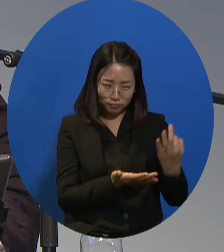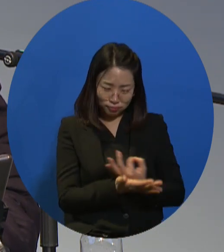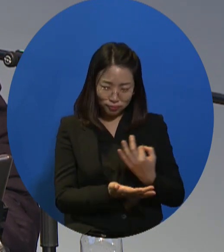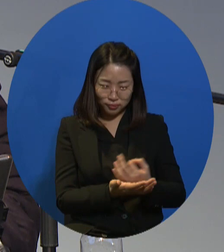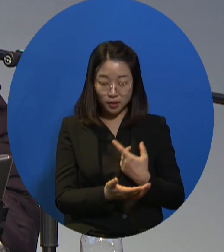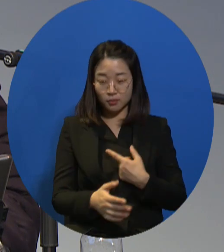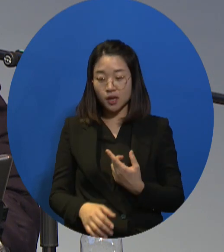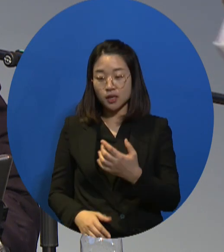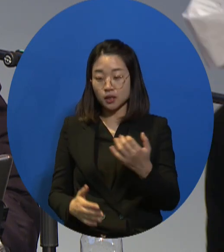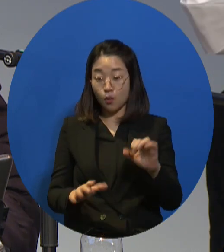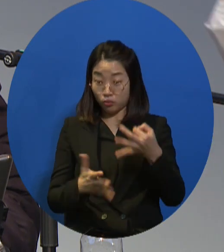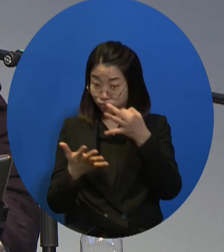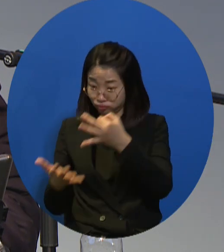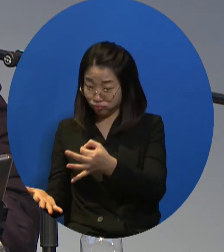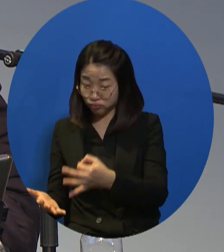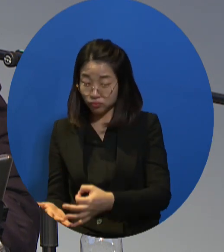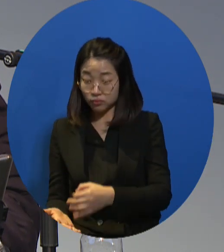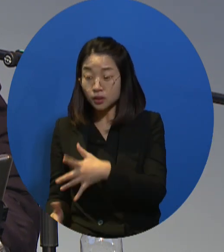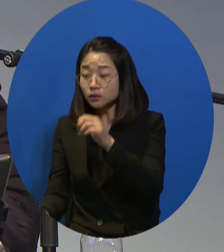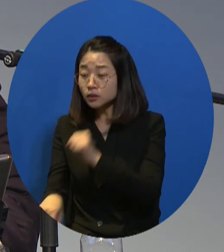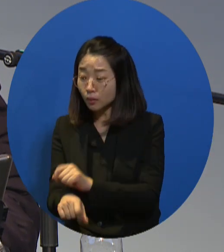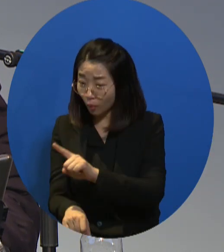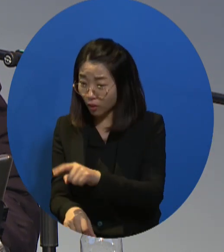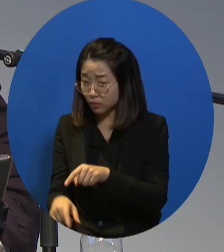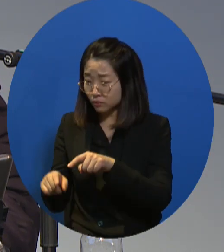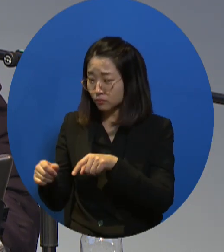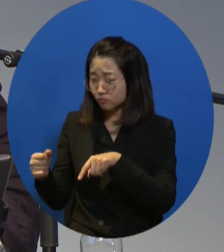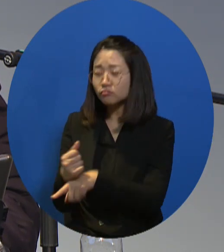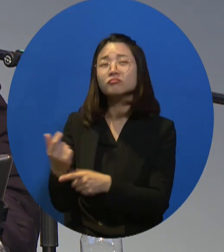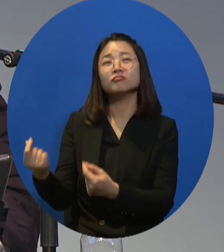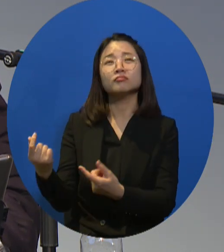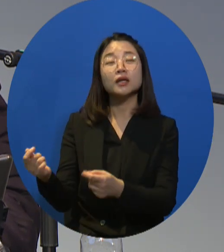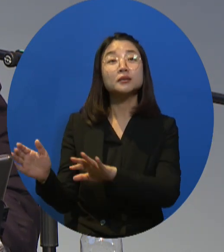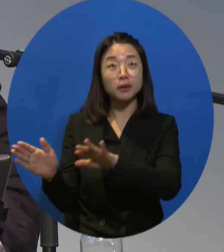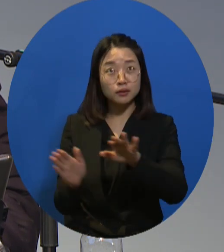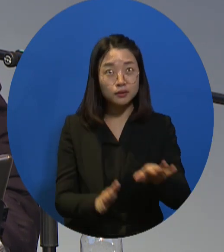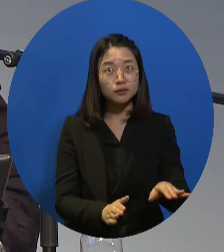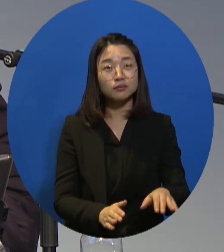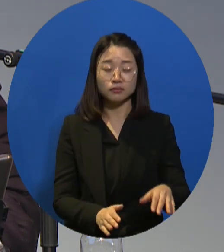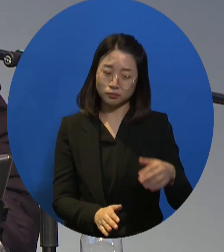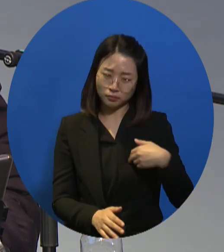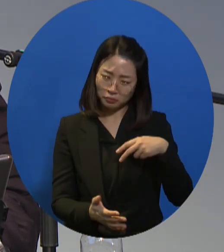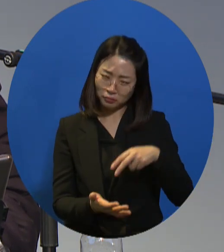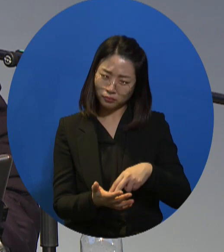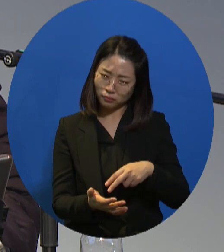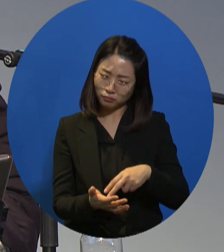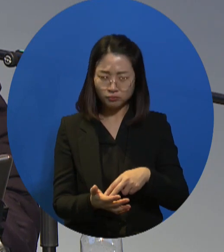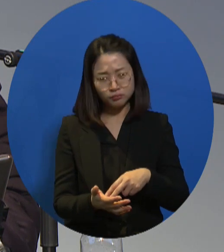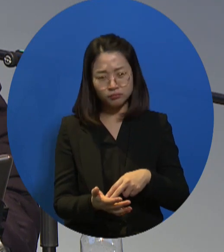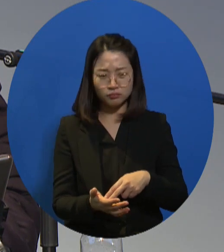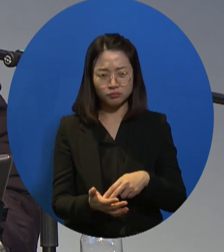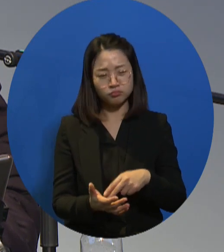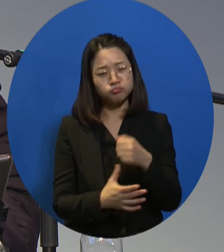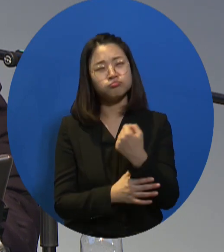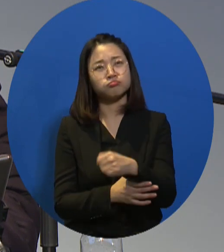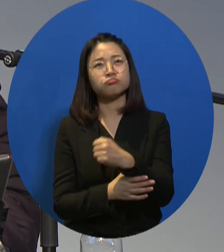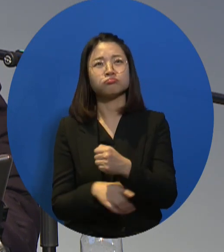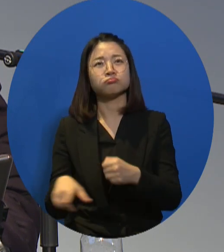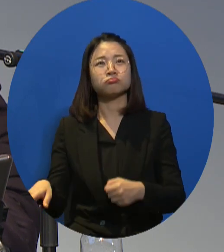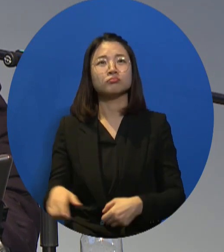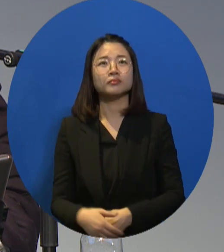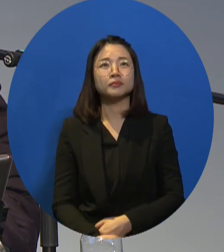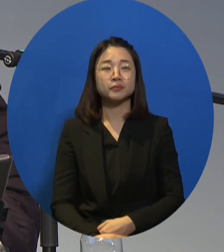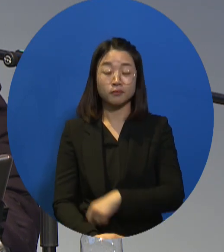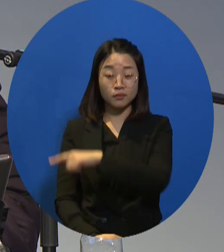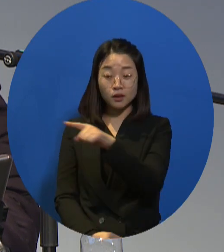I understand that when you invest $1, you want to gain profit out of this investment by making